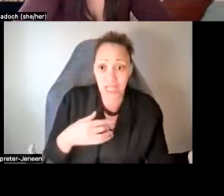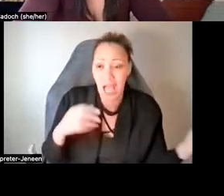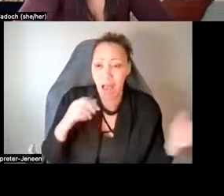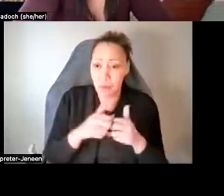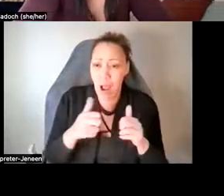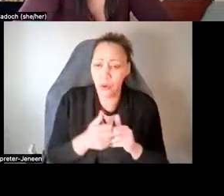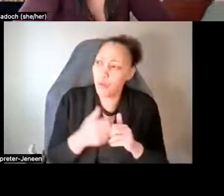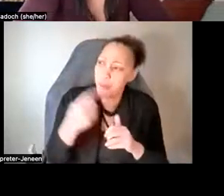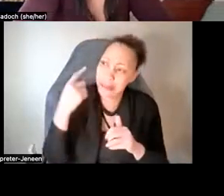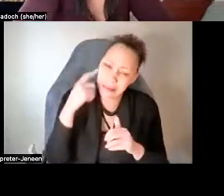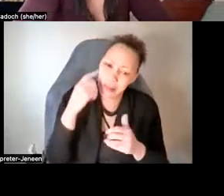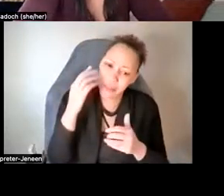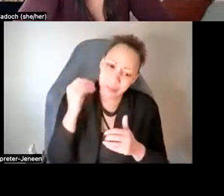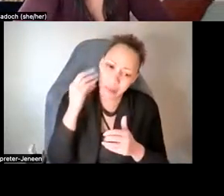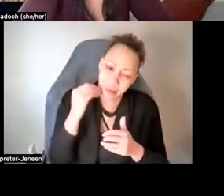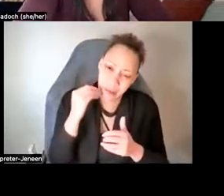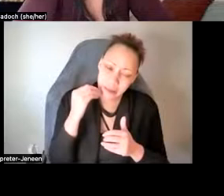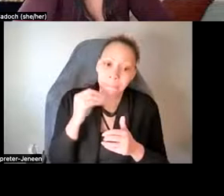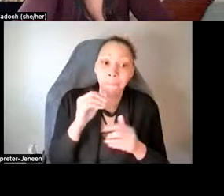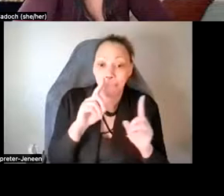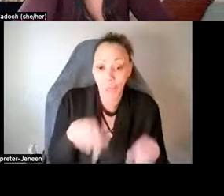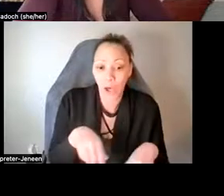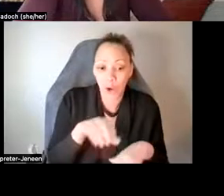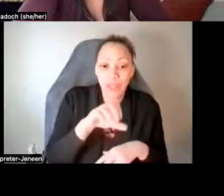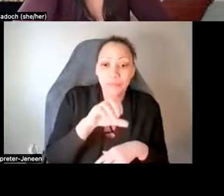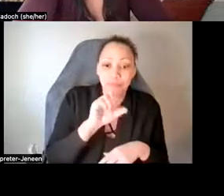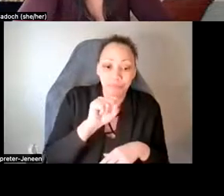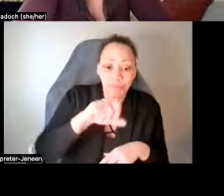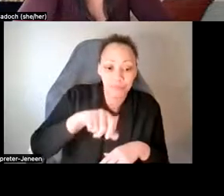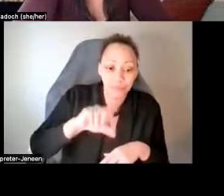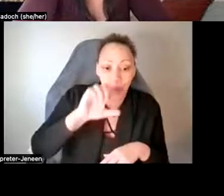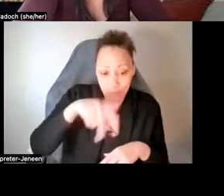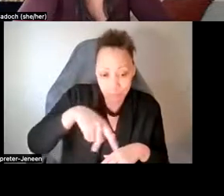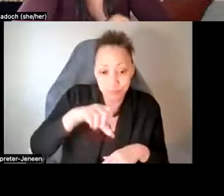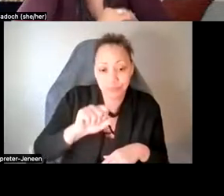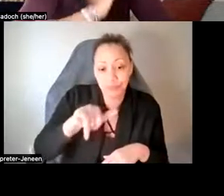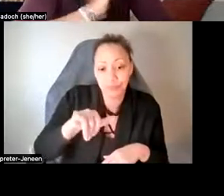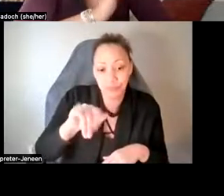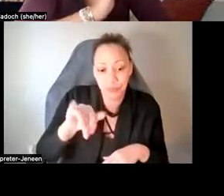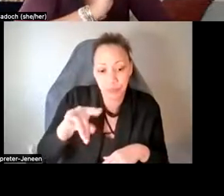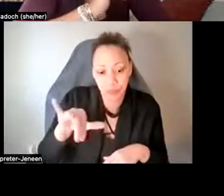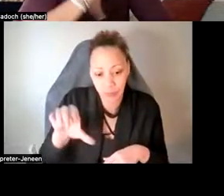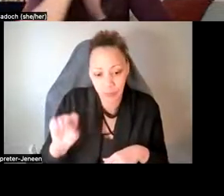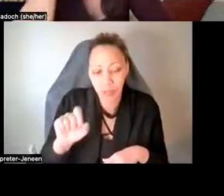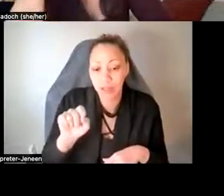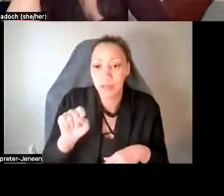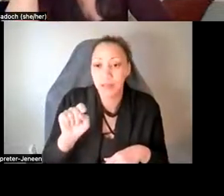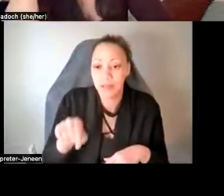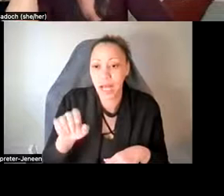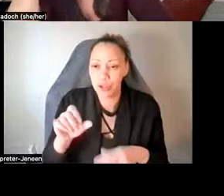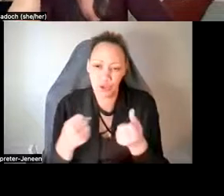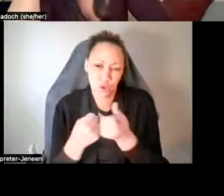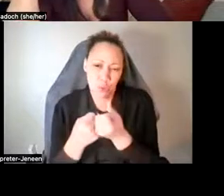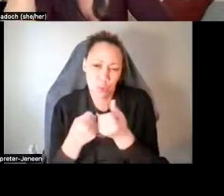of that experience, um, you can go to psychedelic.support.org and, um, or it's just psychedelic.support, actually.